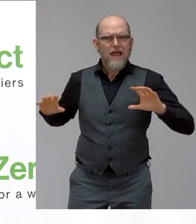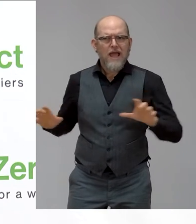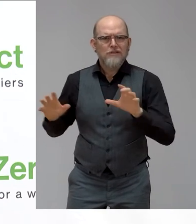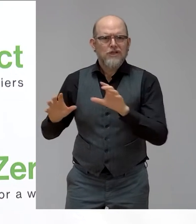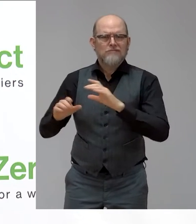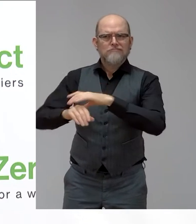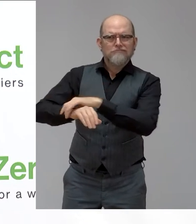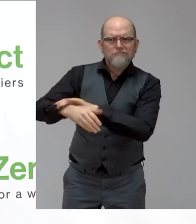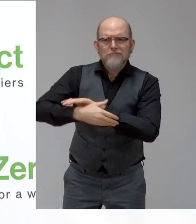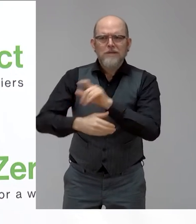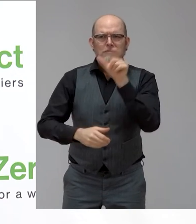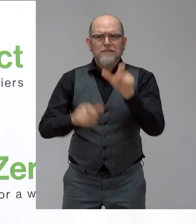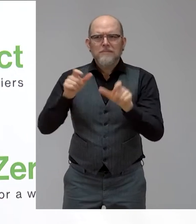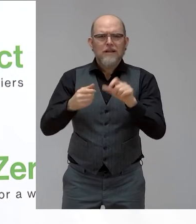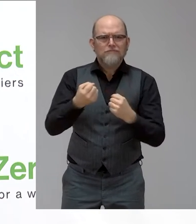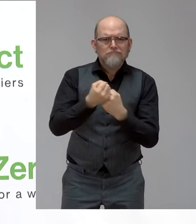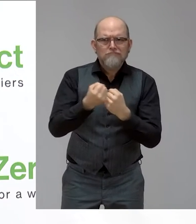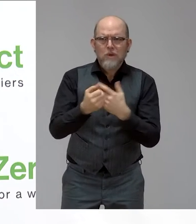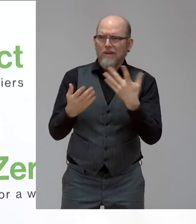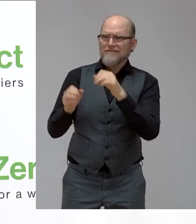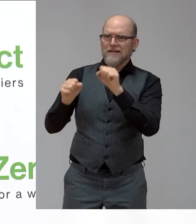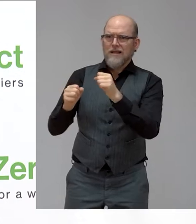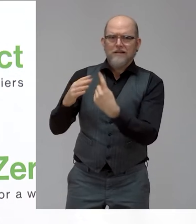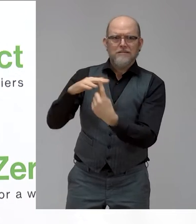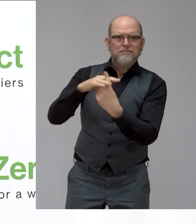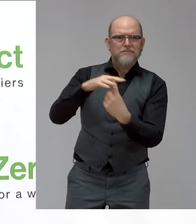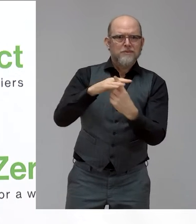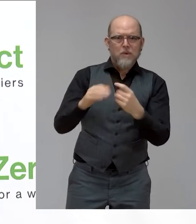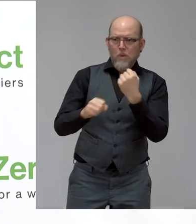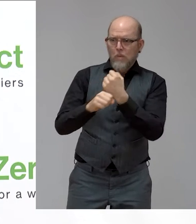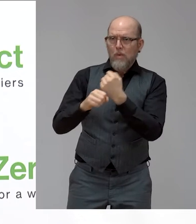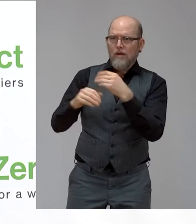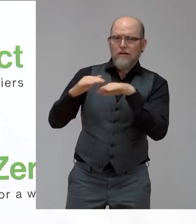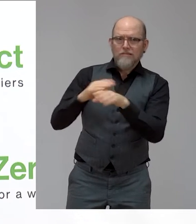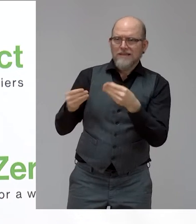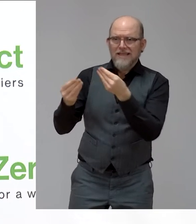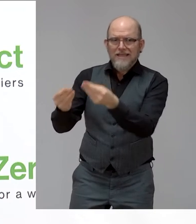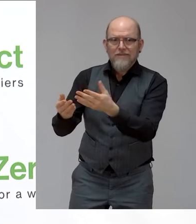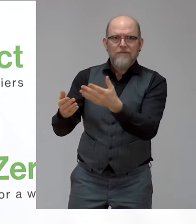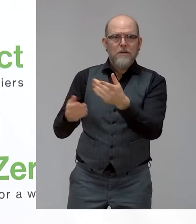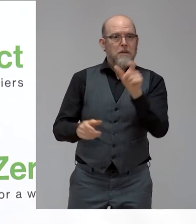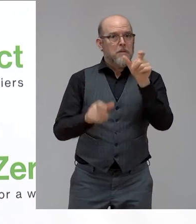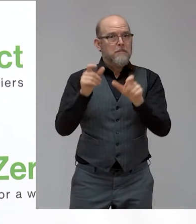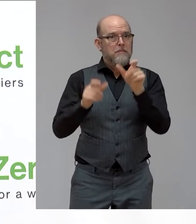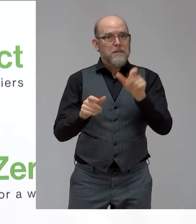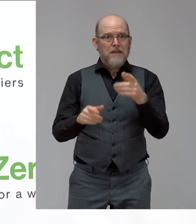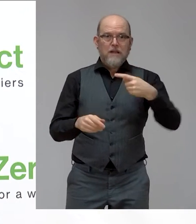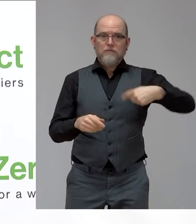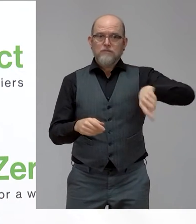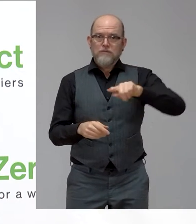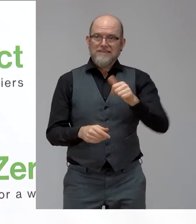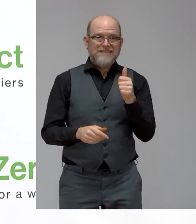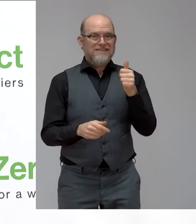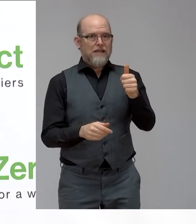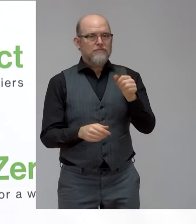supporting from access into work, to people who also have the disadvantage of